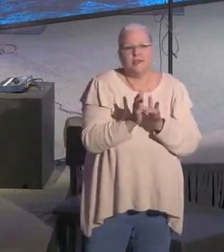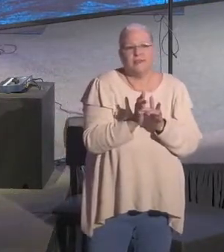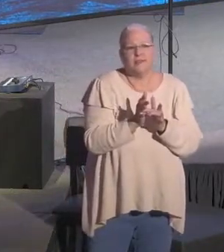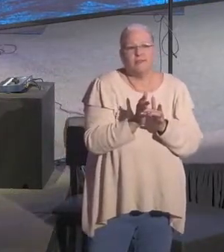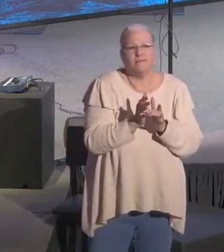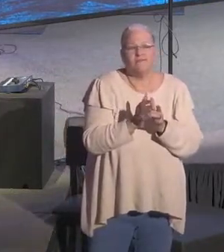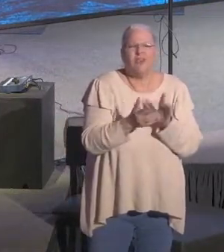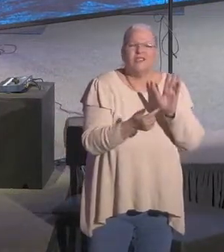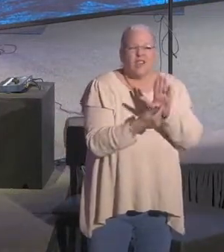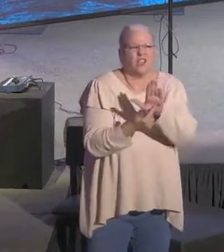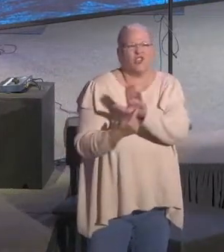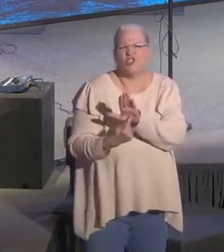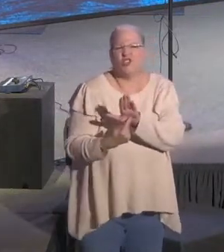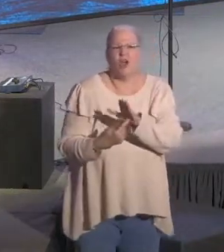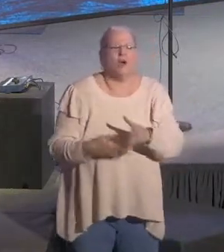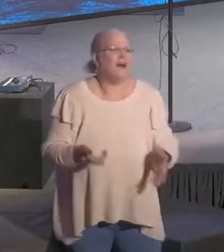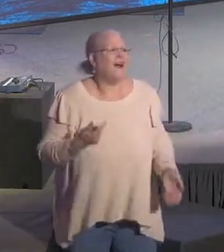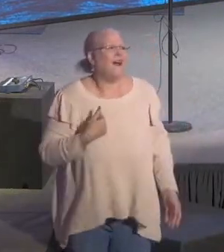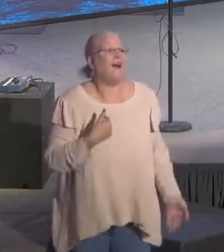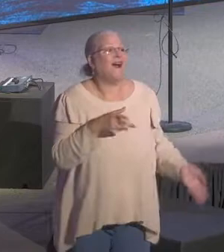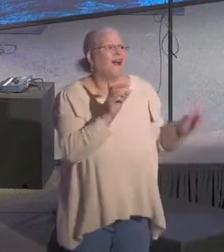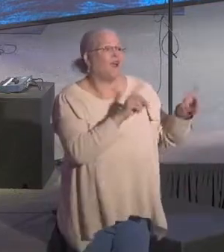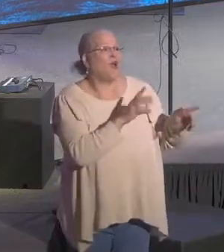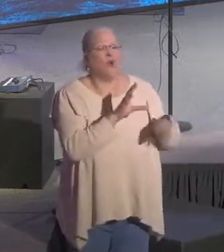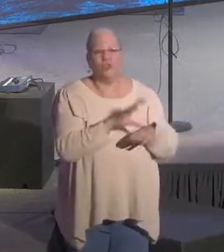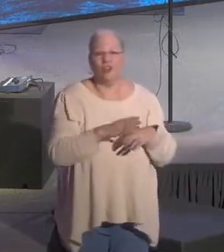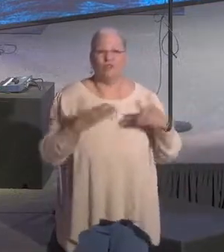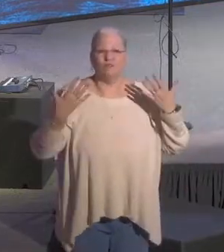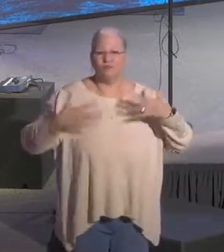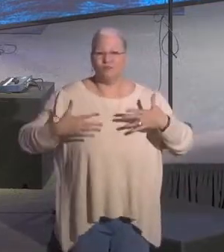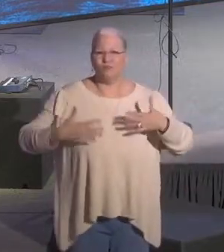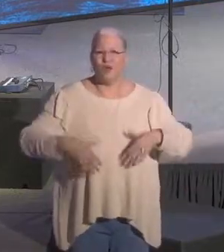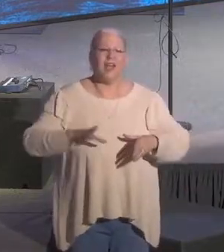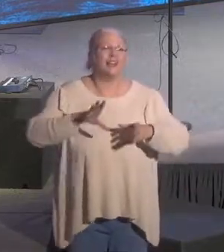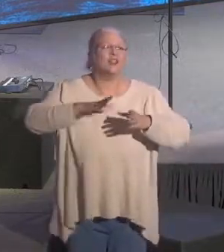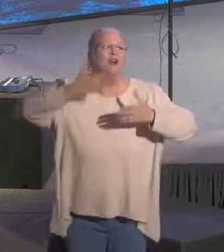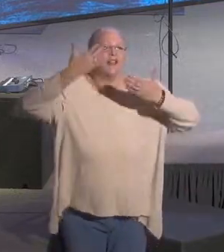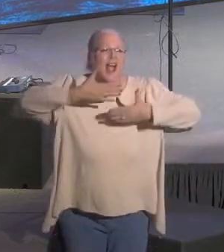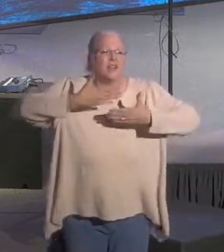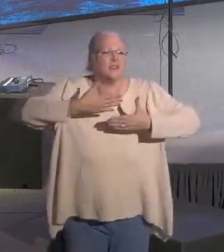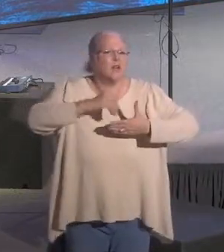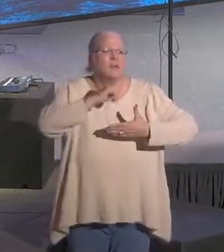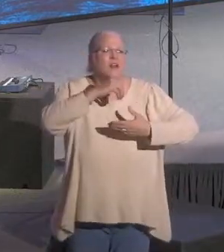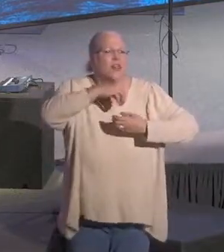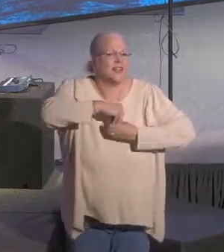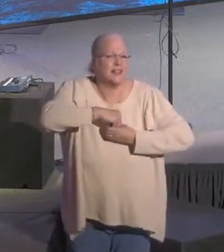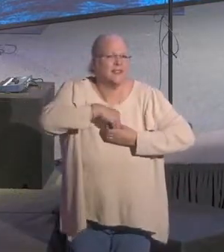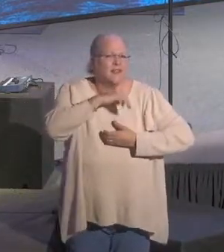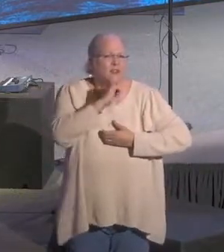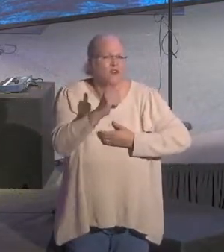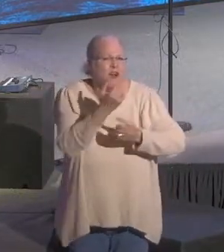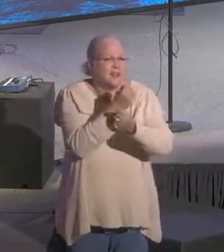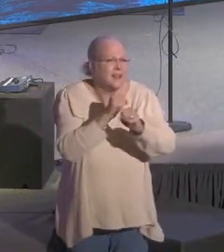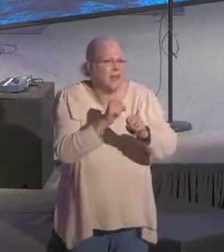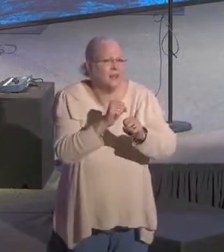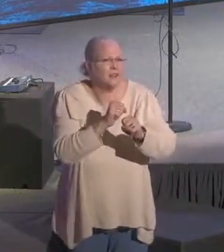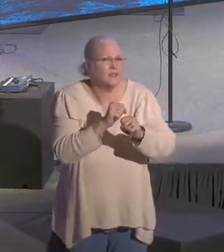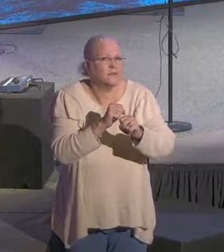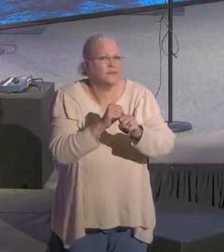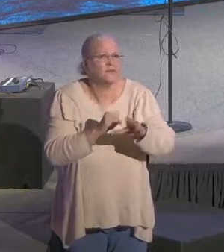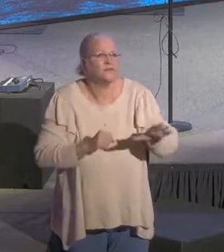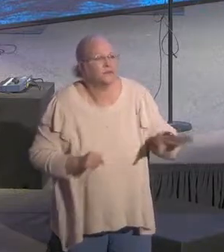a people in need of a Savior, and that's the one we celebrate today, not people. It's God,